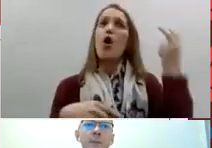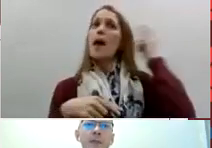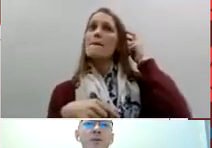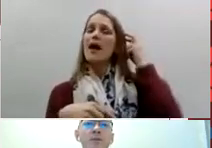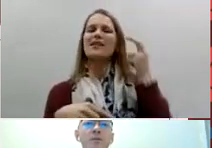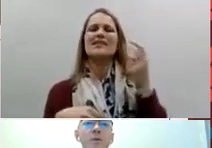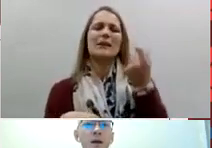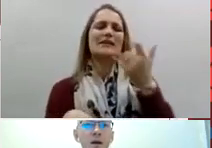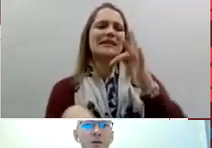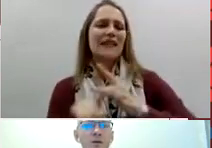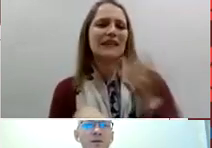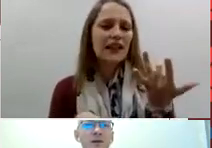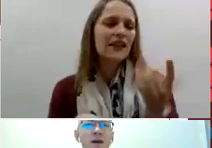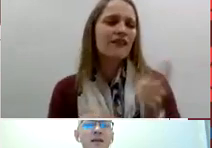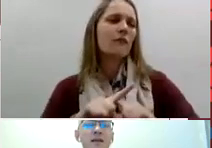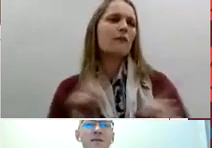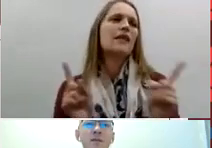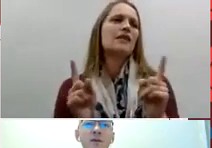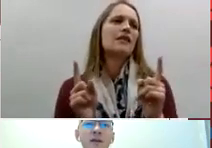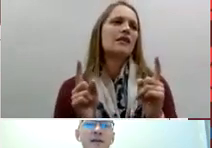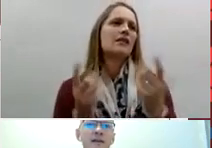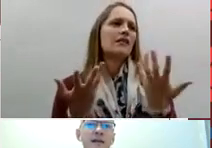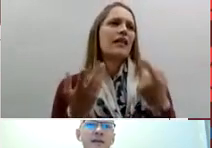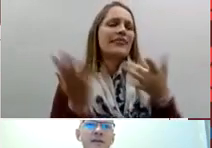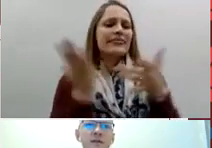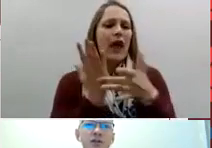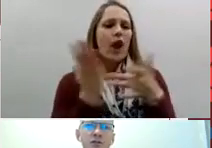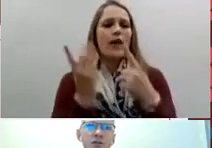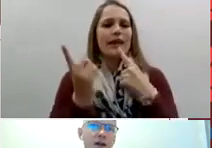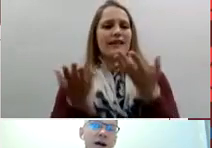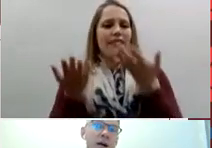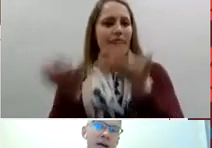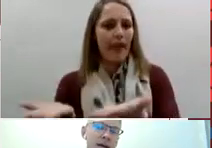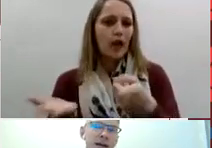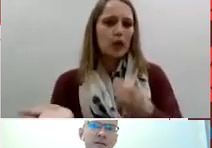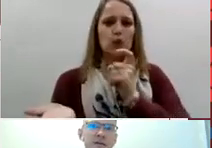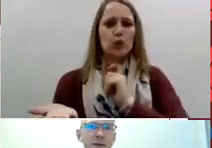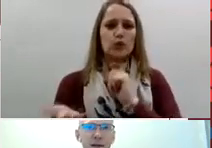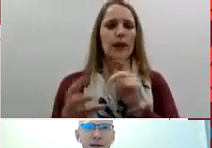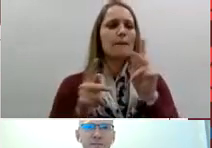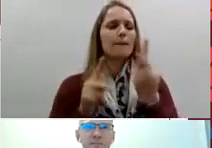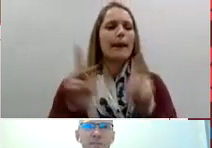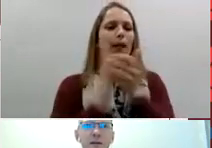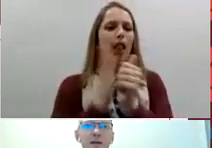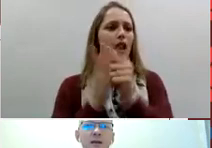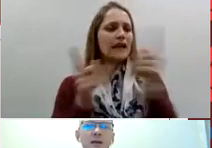now I know in the deaf community it's a sensitive issue and I'm in a deaf family